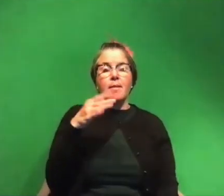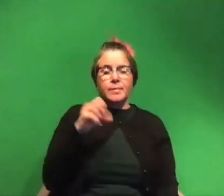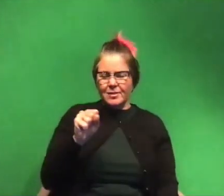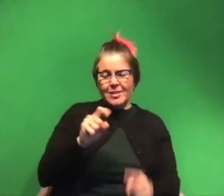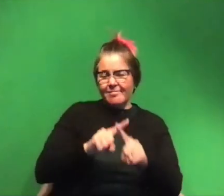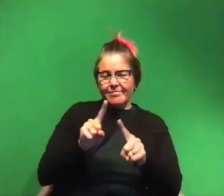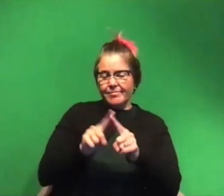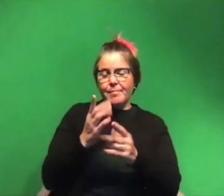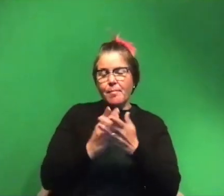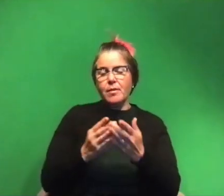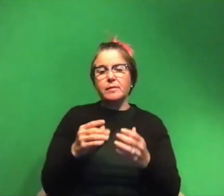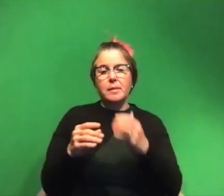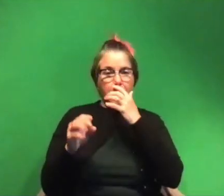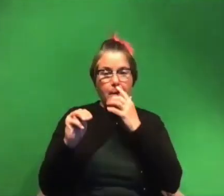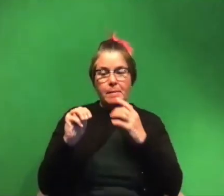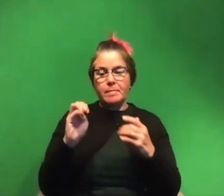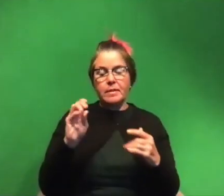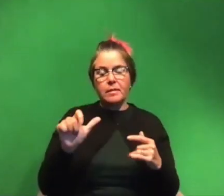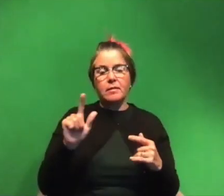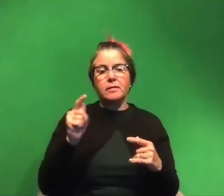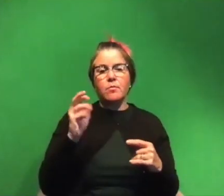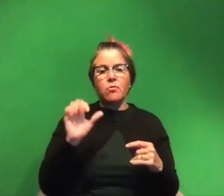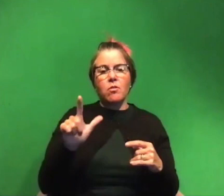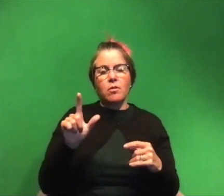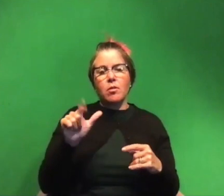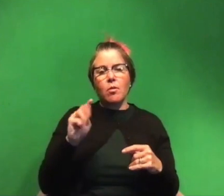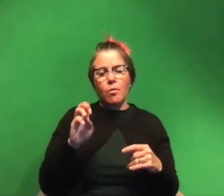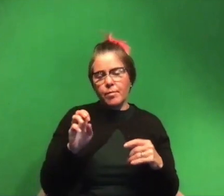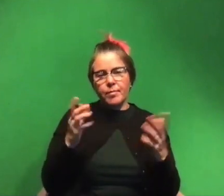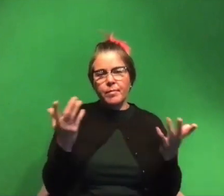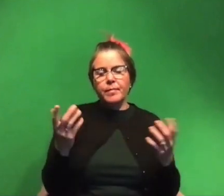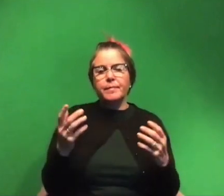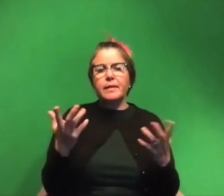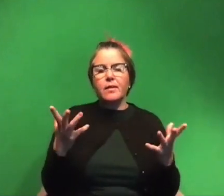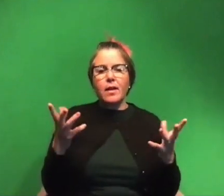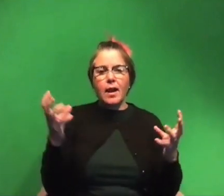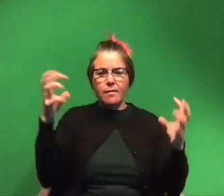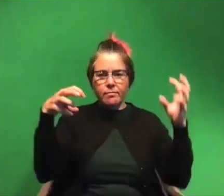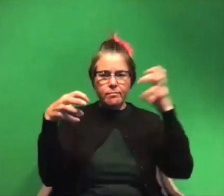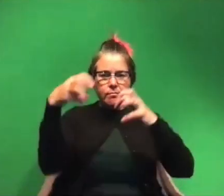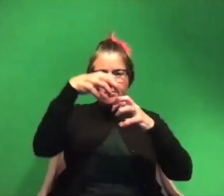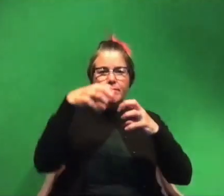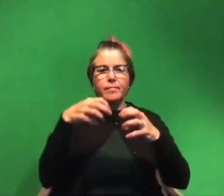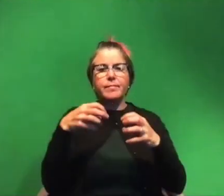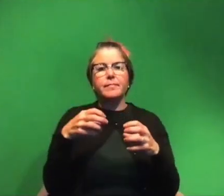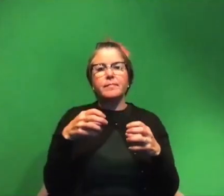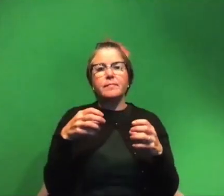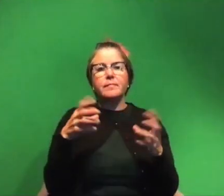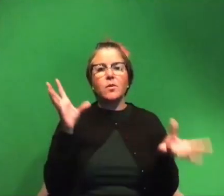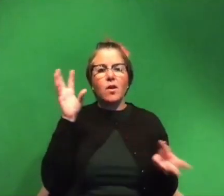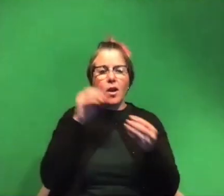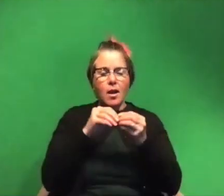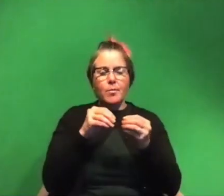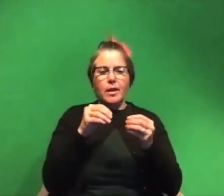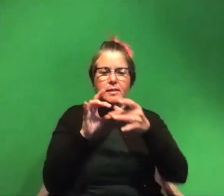areas in the media medial temporal lobe um to sort of kind of make it a very uh comprehensive holistic